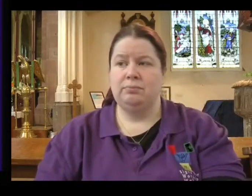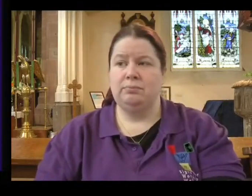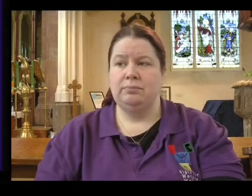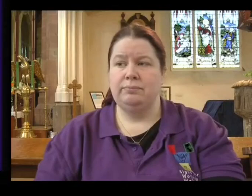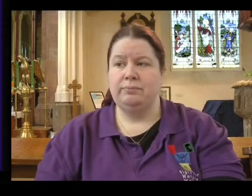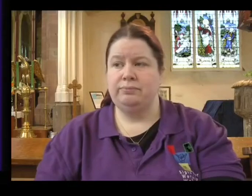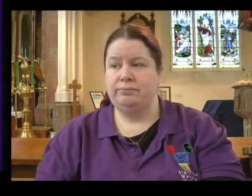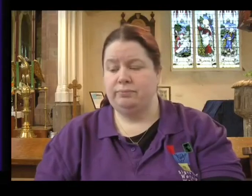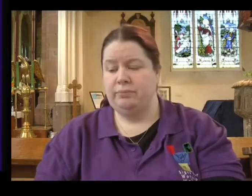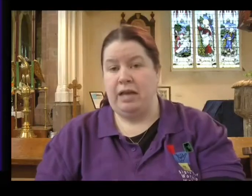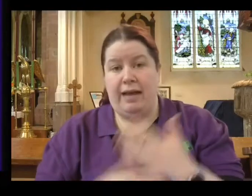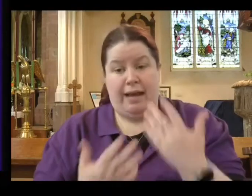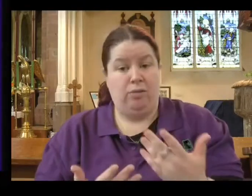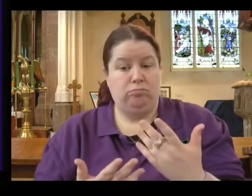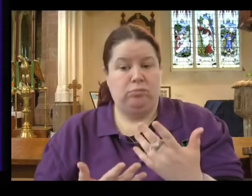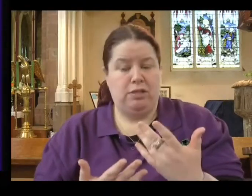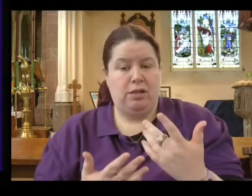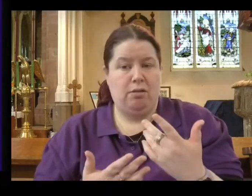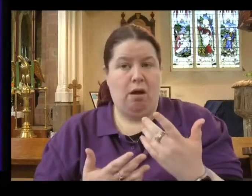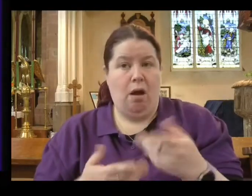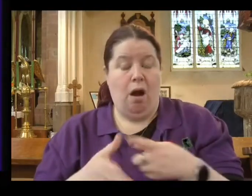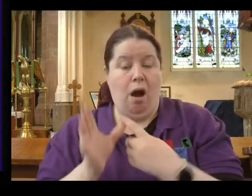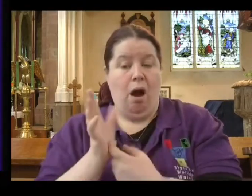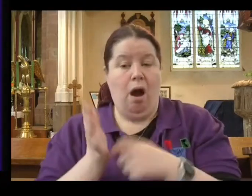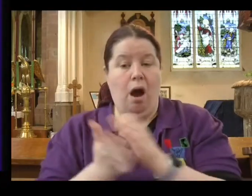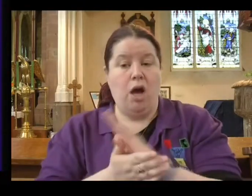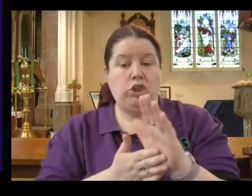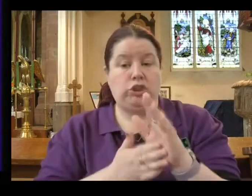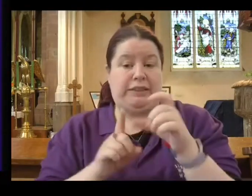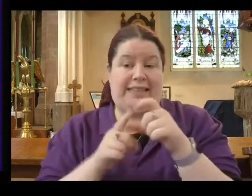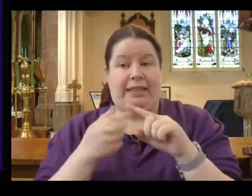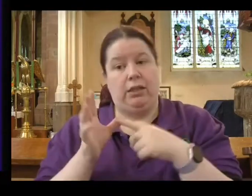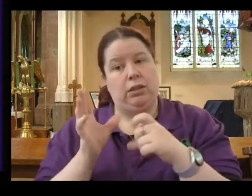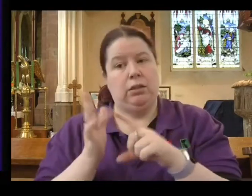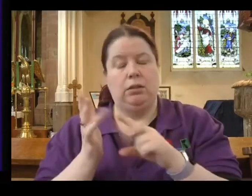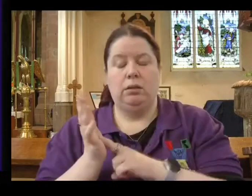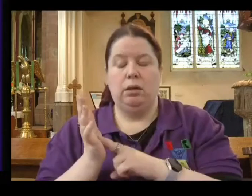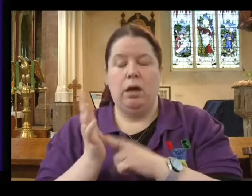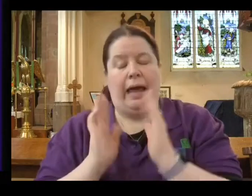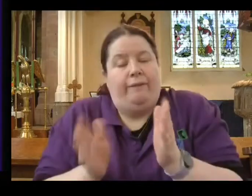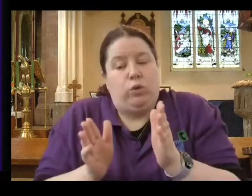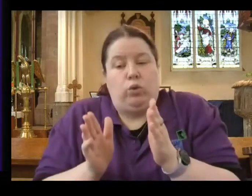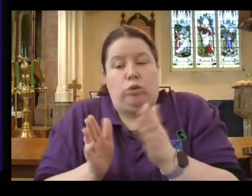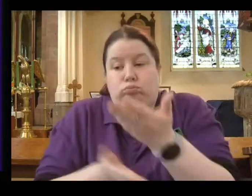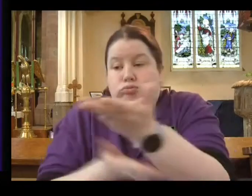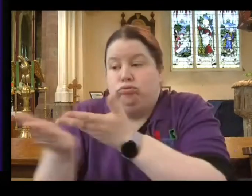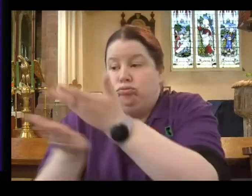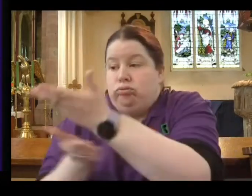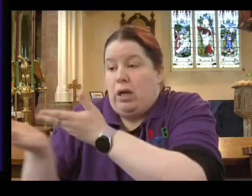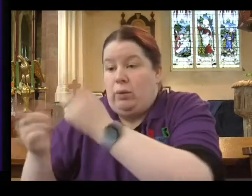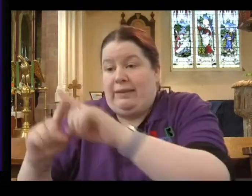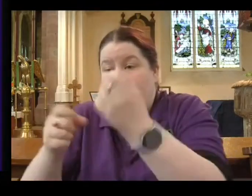as the acting archdeacon, am now having to go round and talk with churches about closing. But it's also true for individuals.